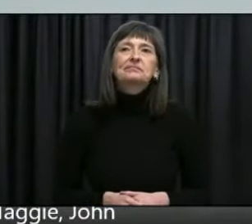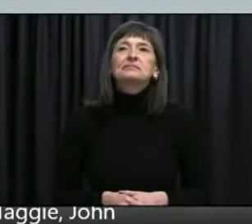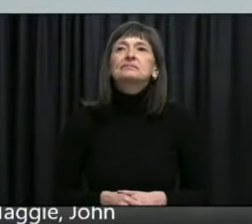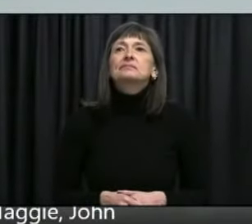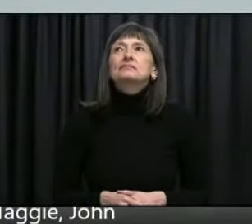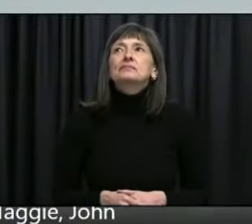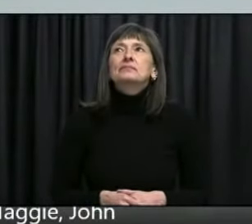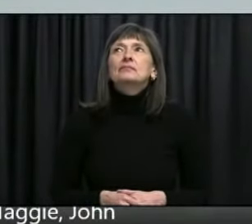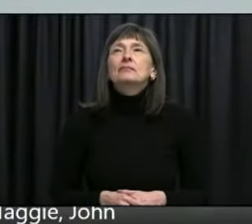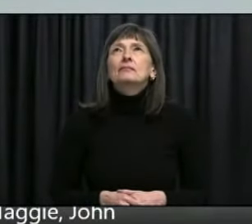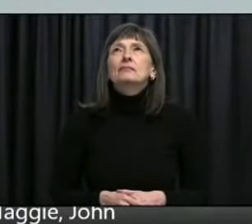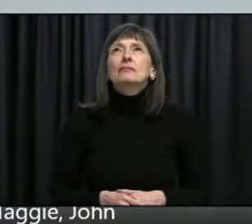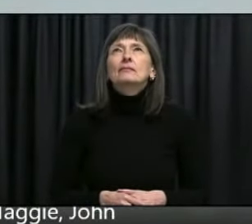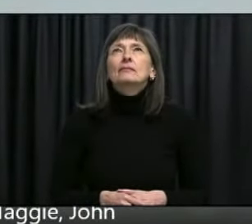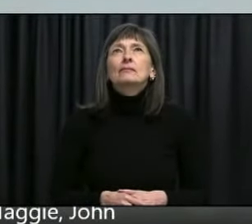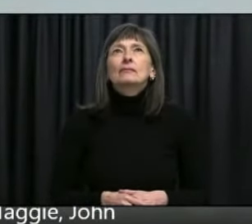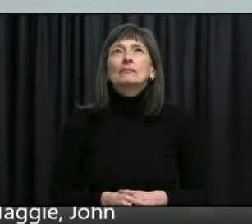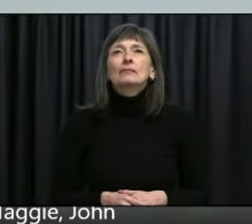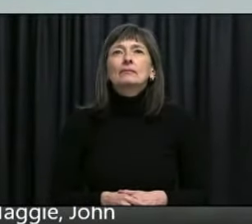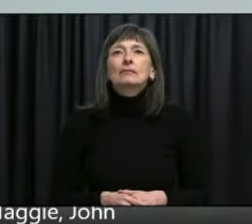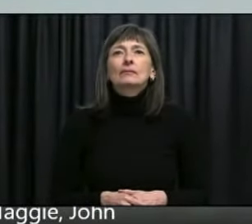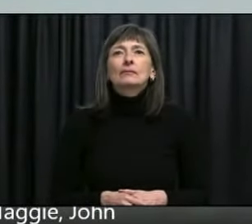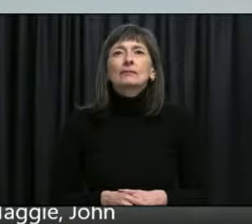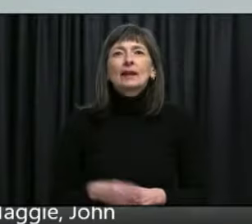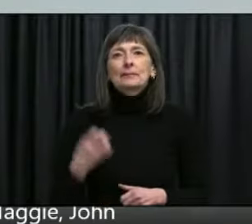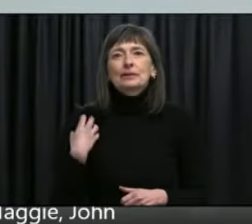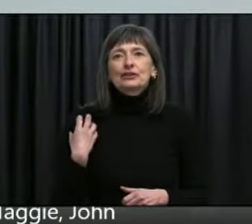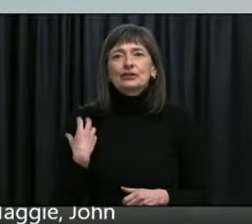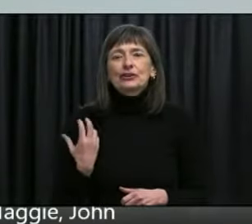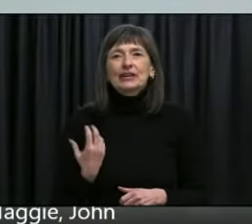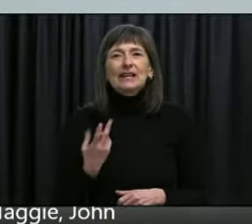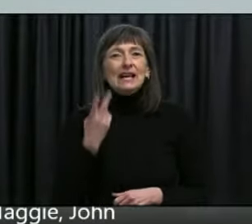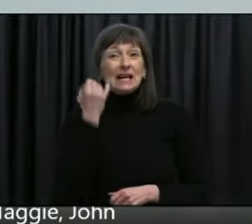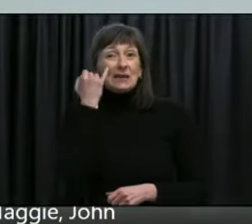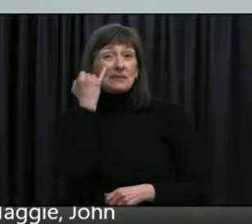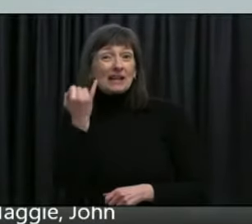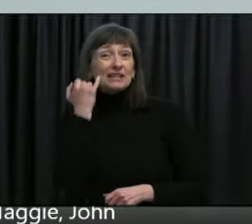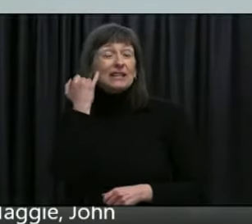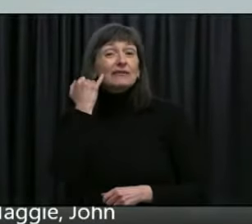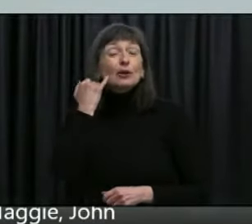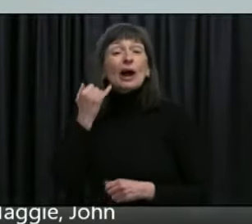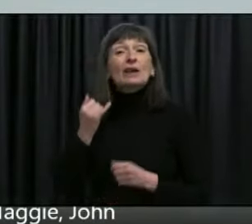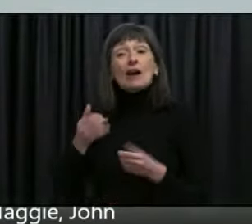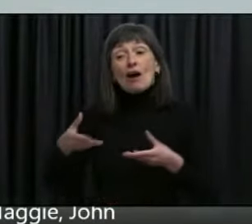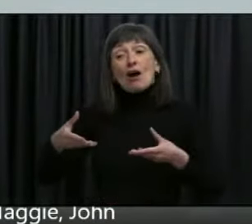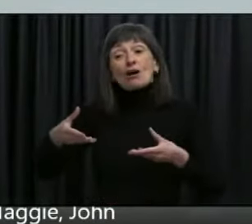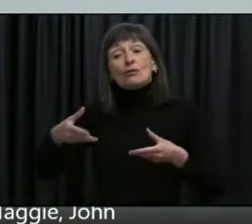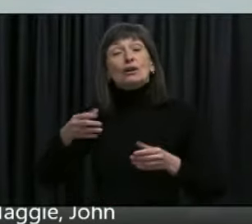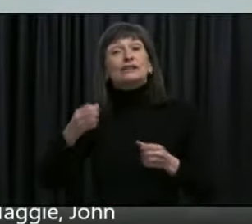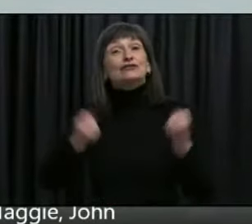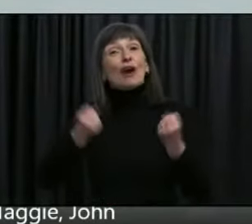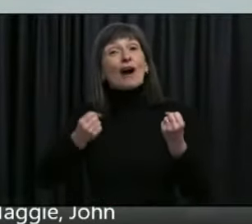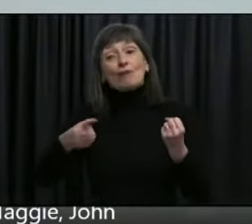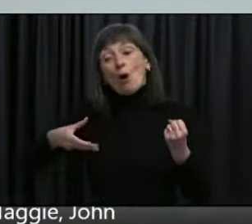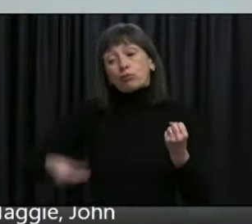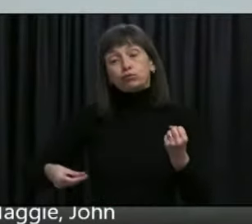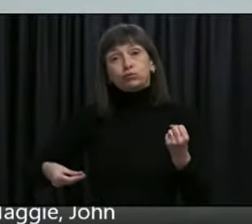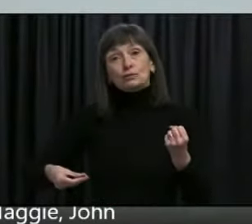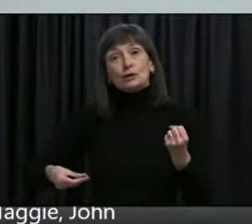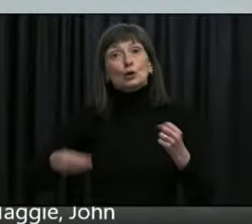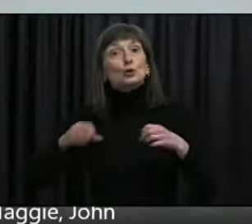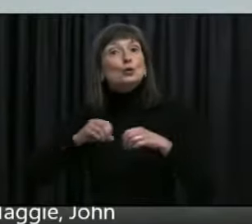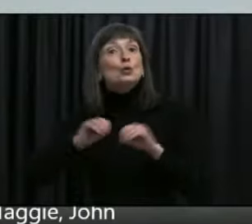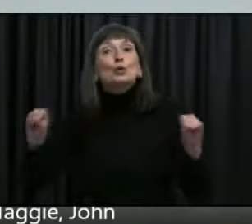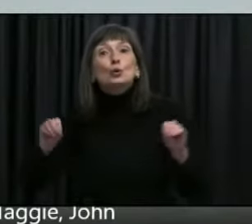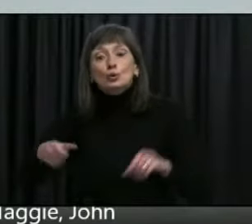peter um imagine trying to change a flat tire on a truck without a jack and without a tire iron that's what you're doing if you don't have